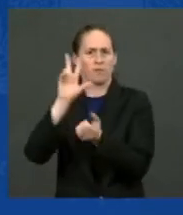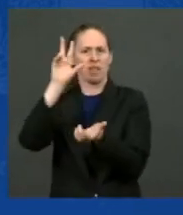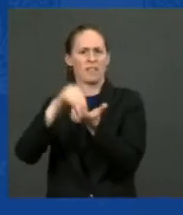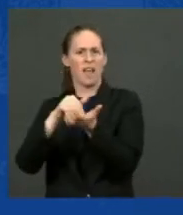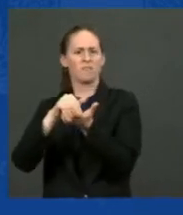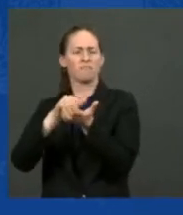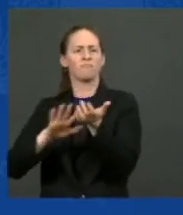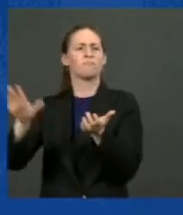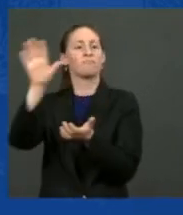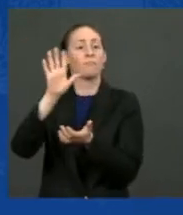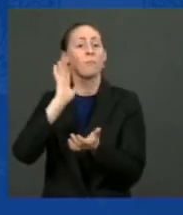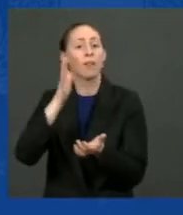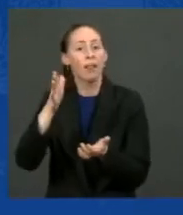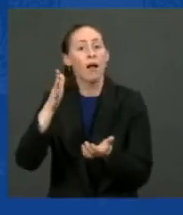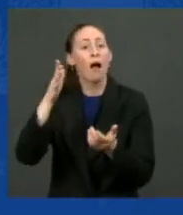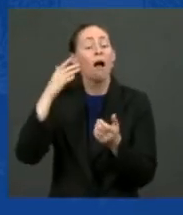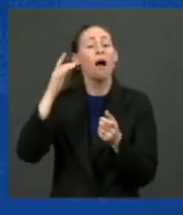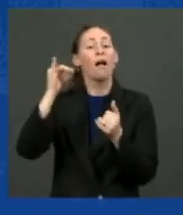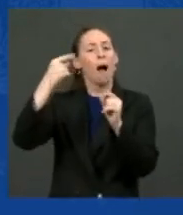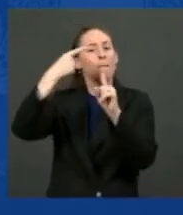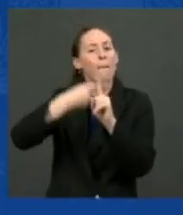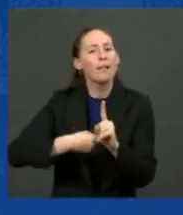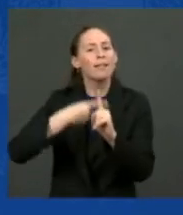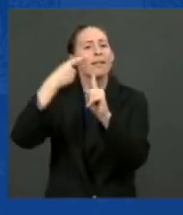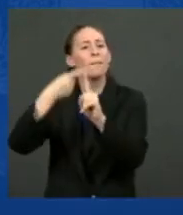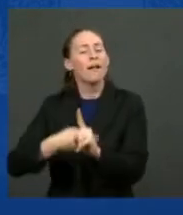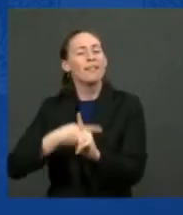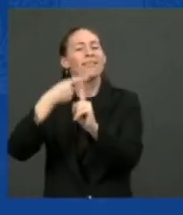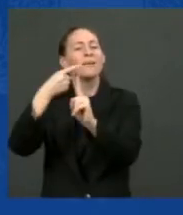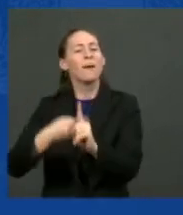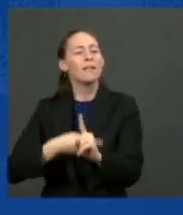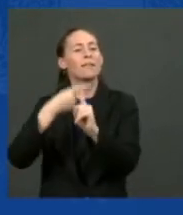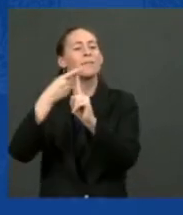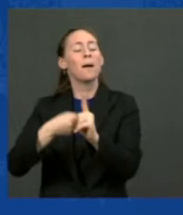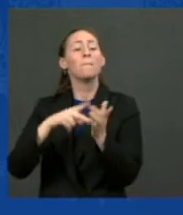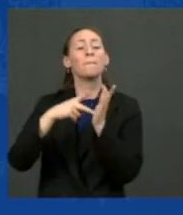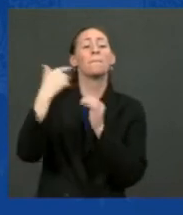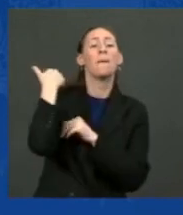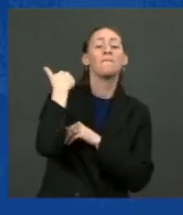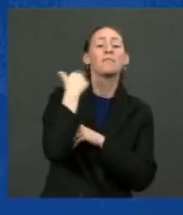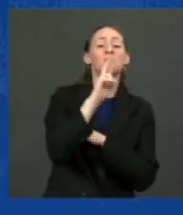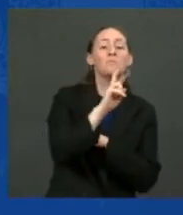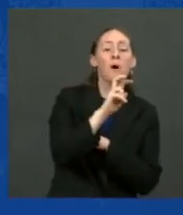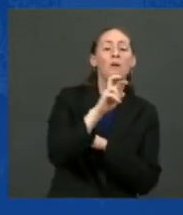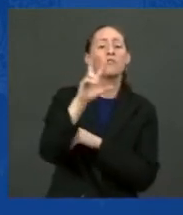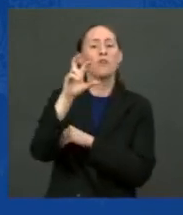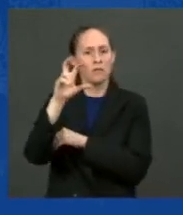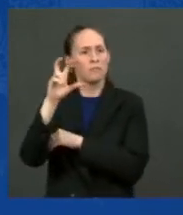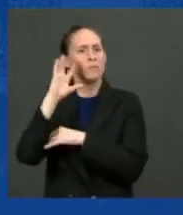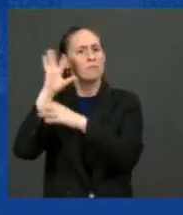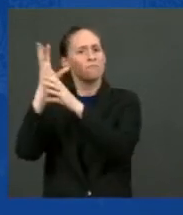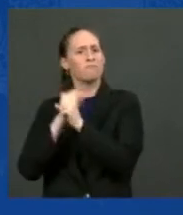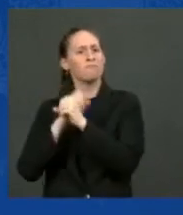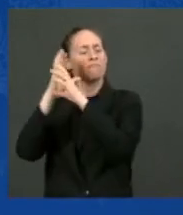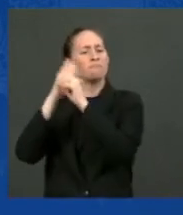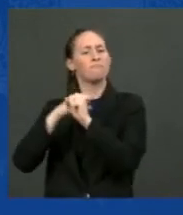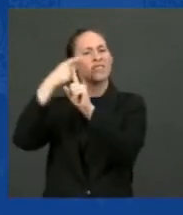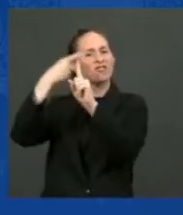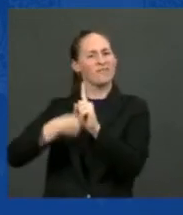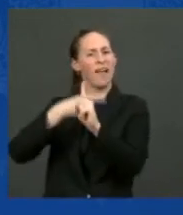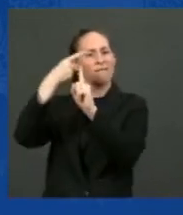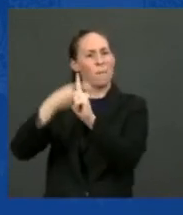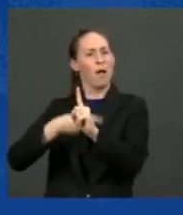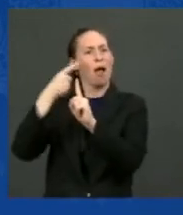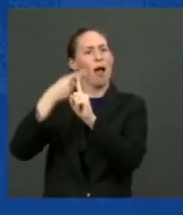doing on a monthly basis now. It means you're getting either $300 a month or $200 a month, just like a Social Security check, at